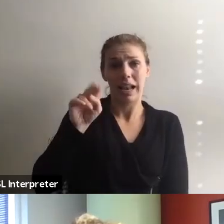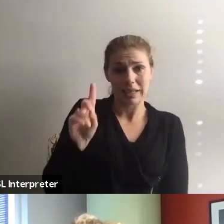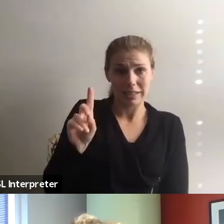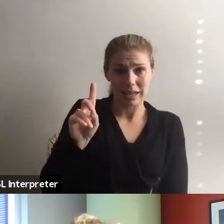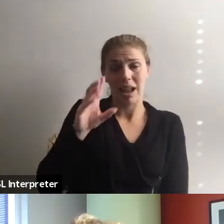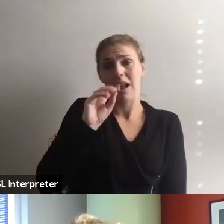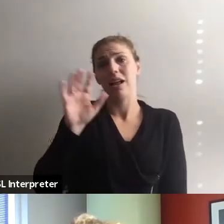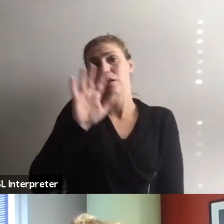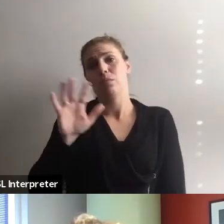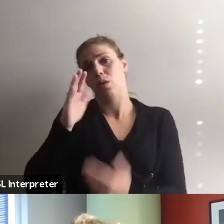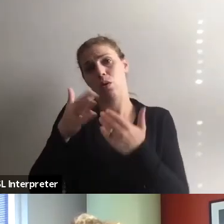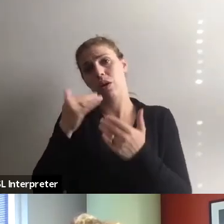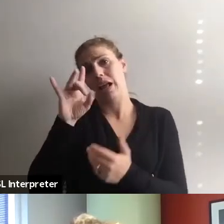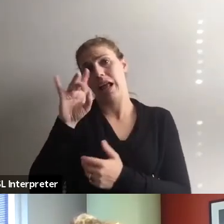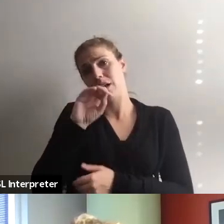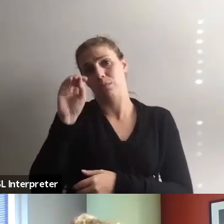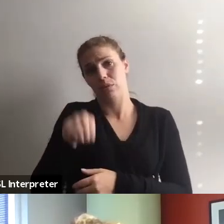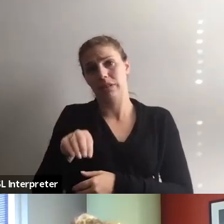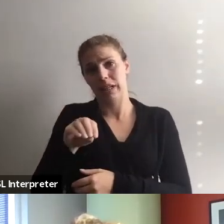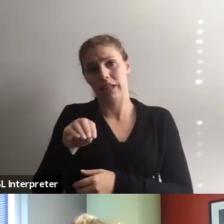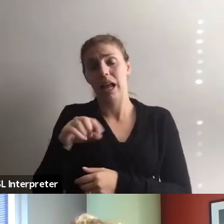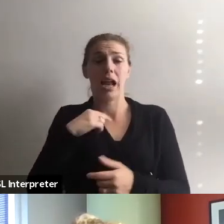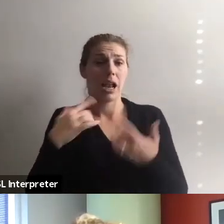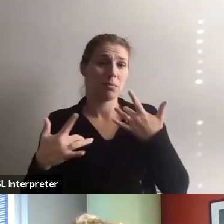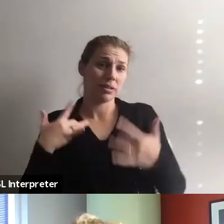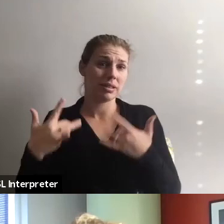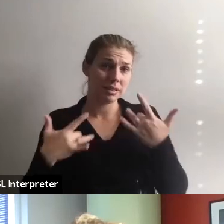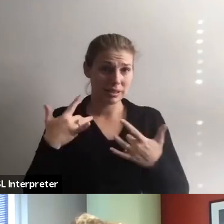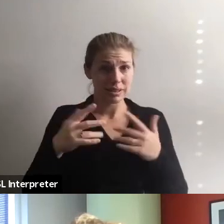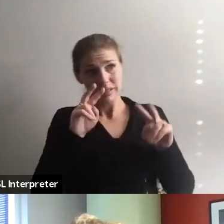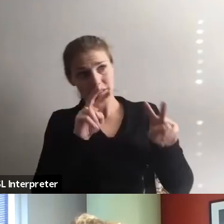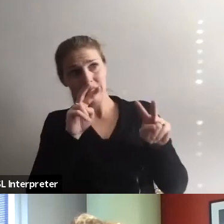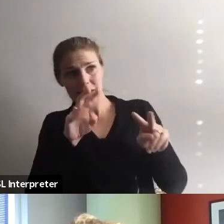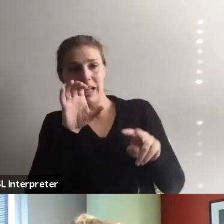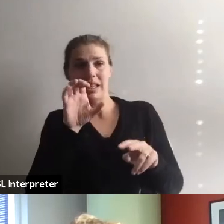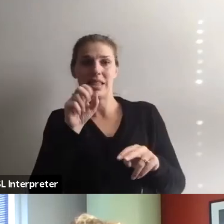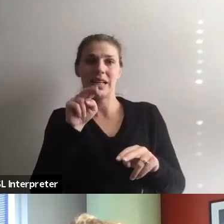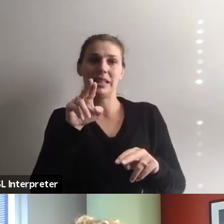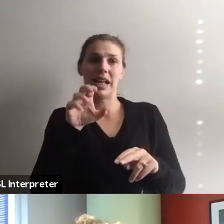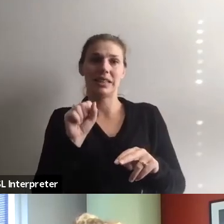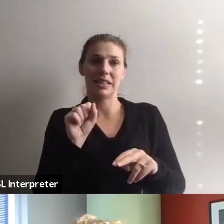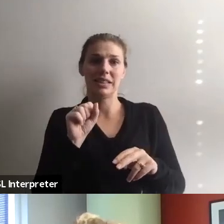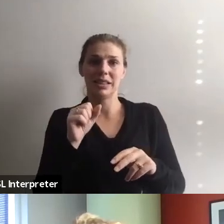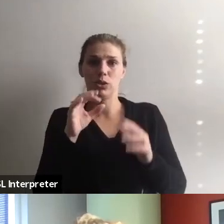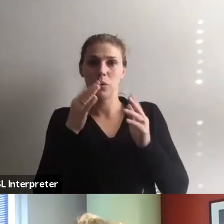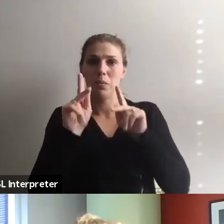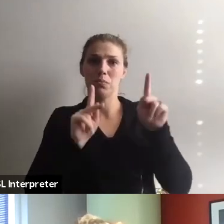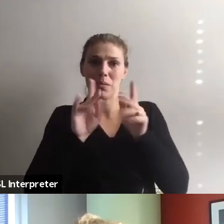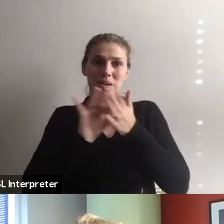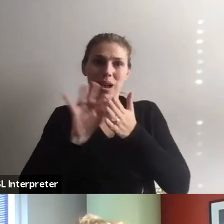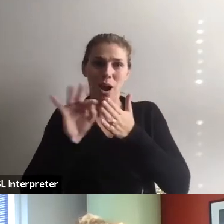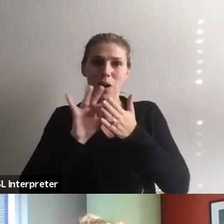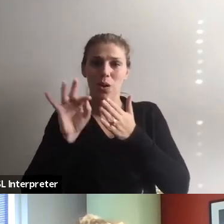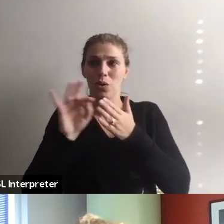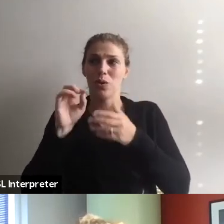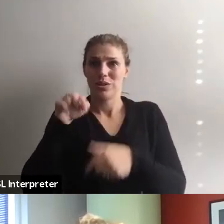and about close to about 8%. And I'm excited to see the census that's coming out and at the end